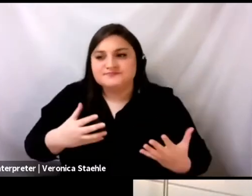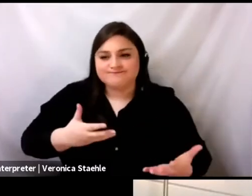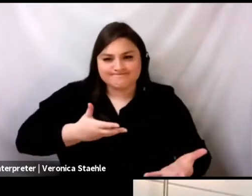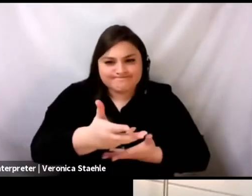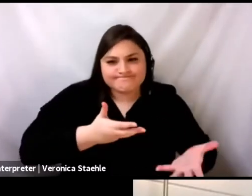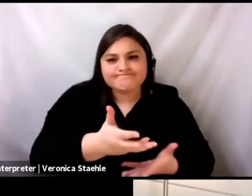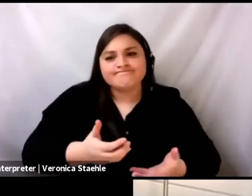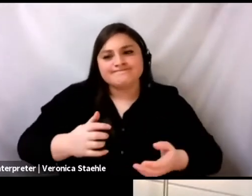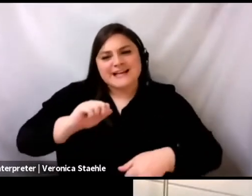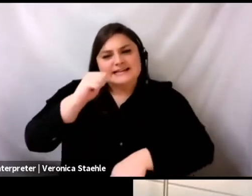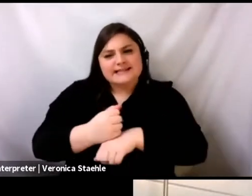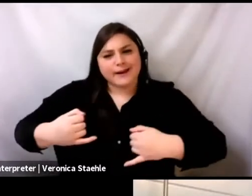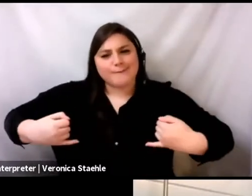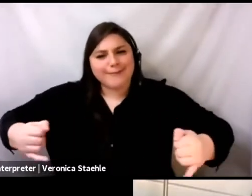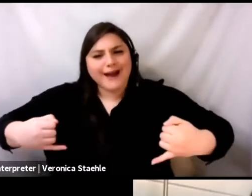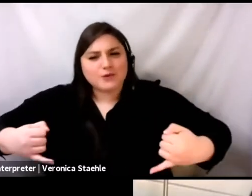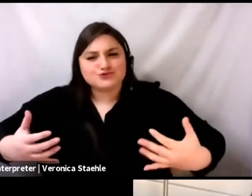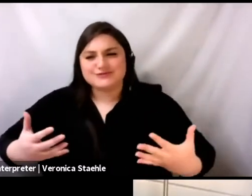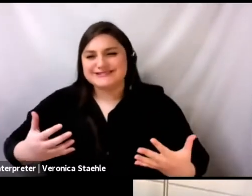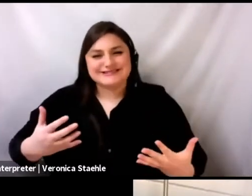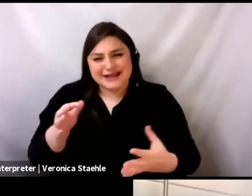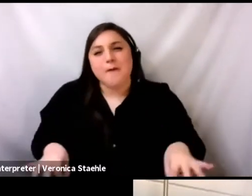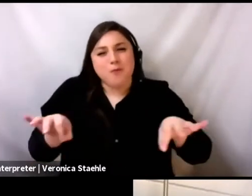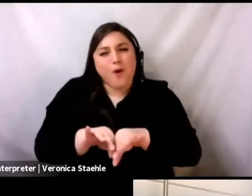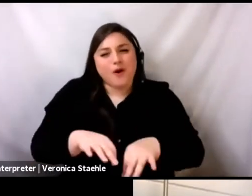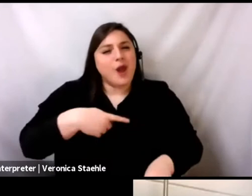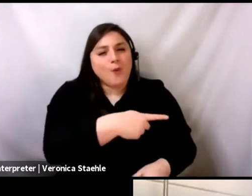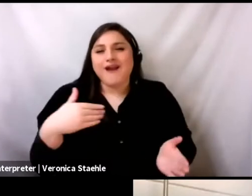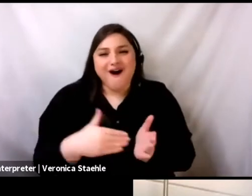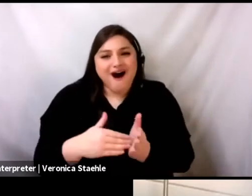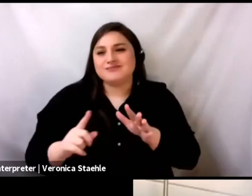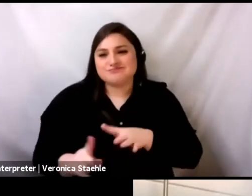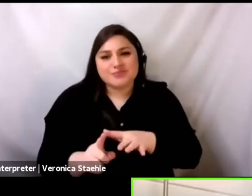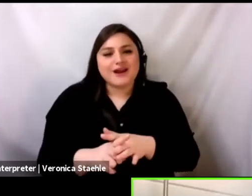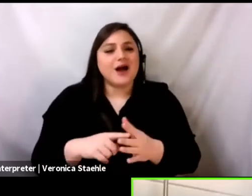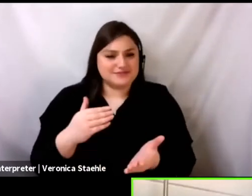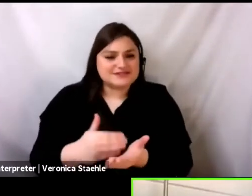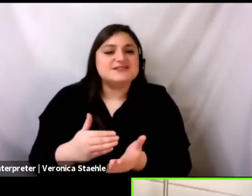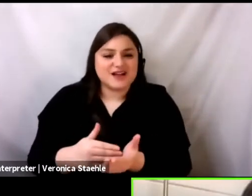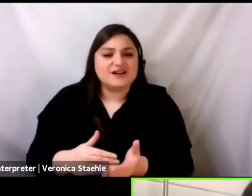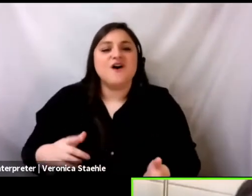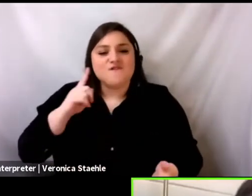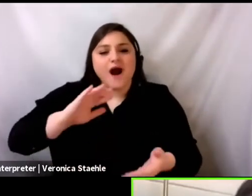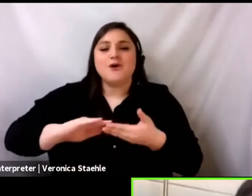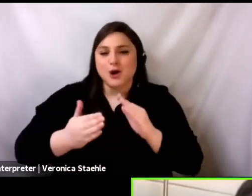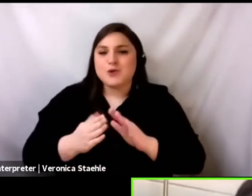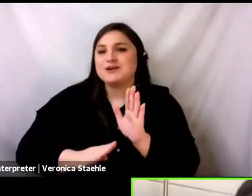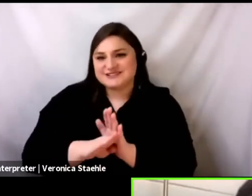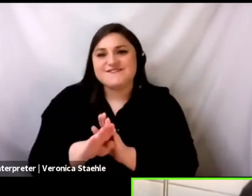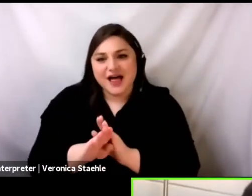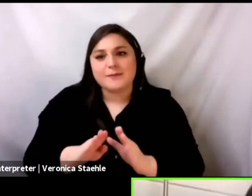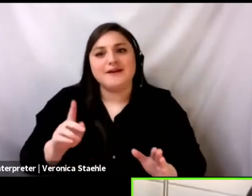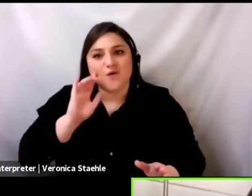a part of our conversations and the work that we've done together through Processing Foundation and organizing